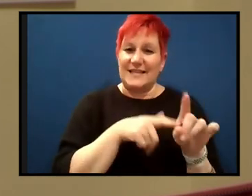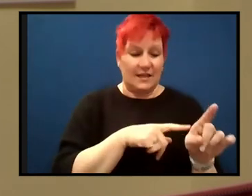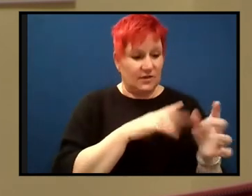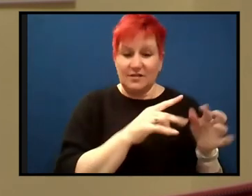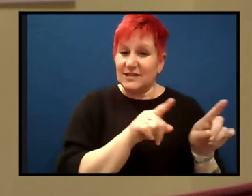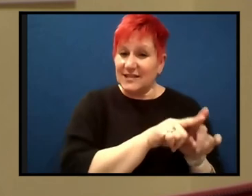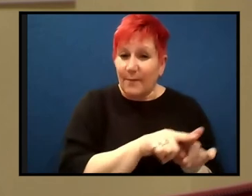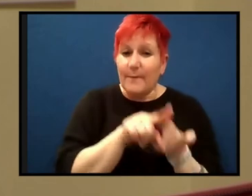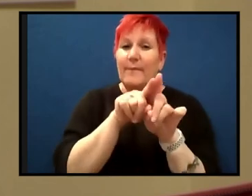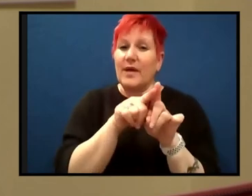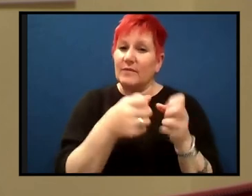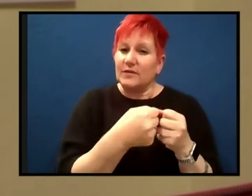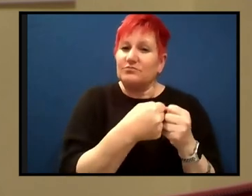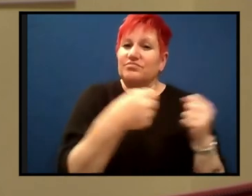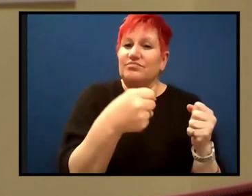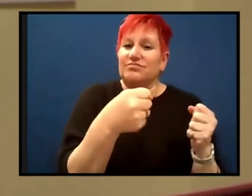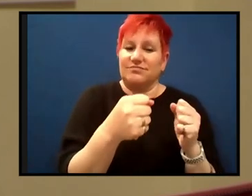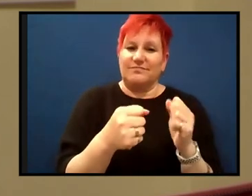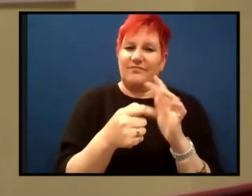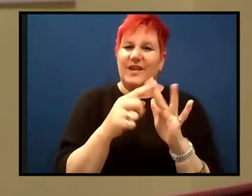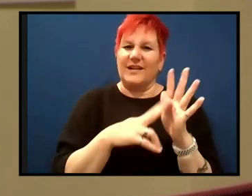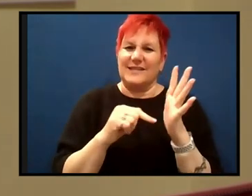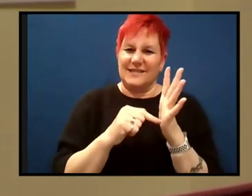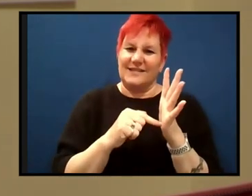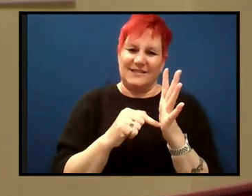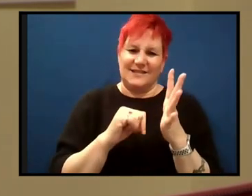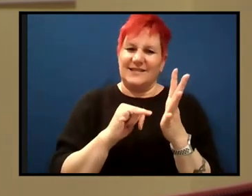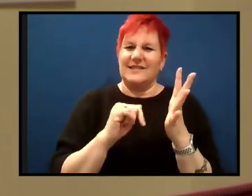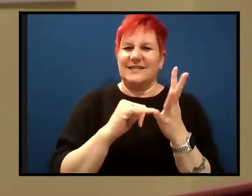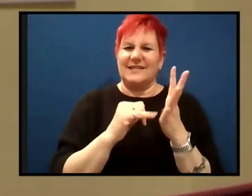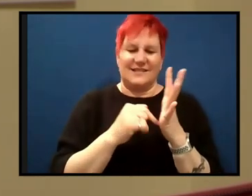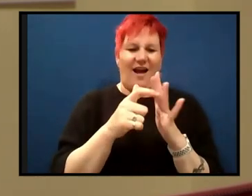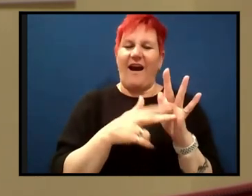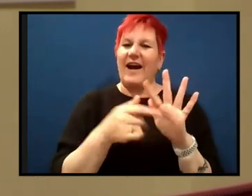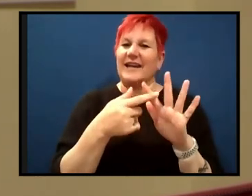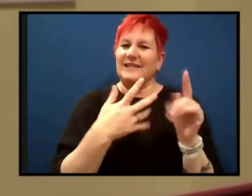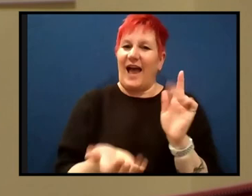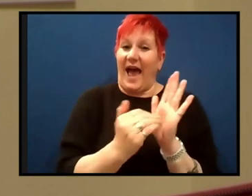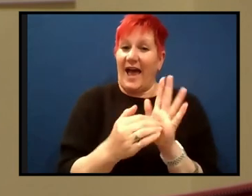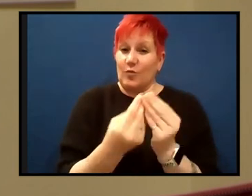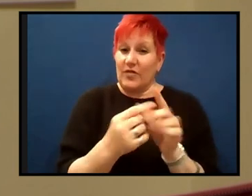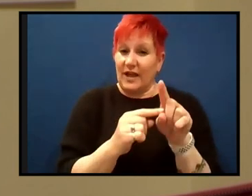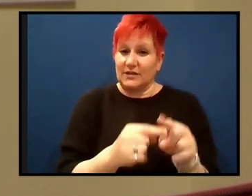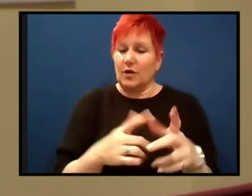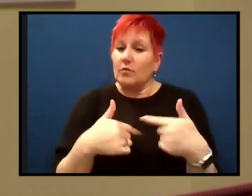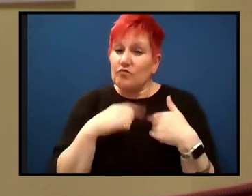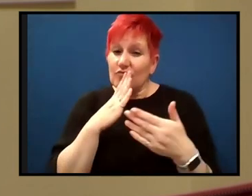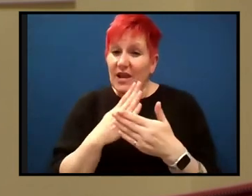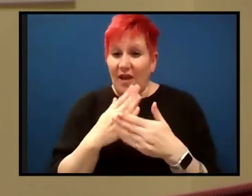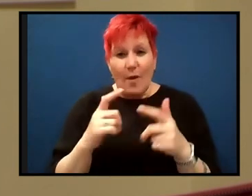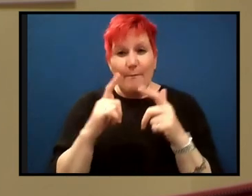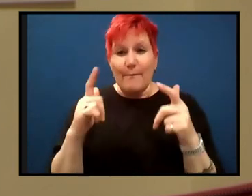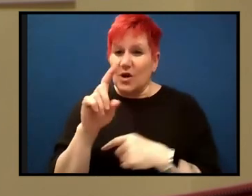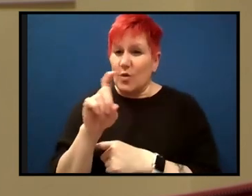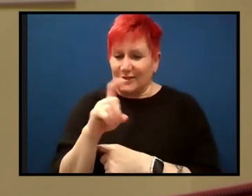we may extend it. There may be more to it than we've recognised yet. And there are still big questions, um, in the resources, um,